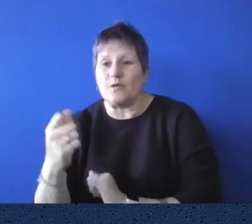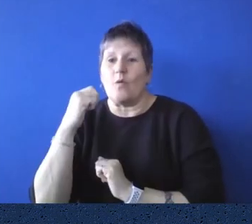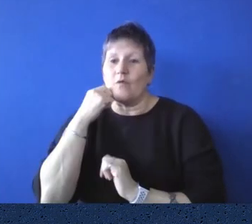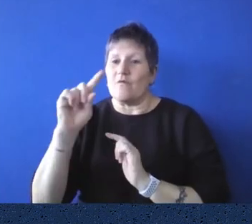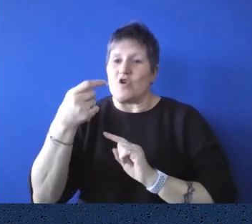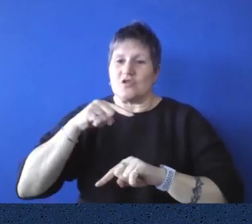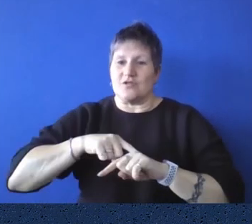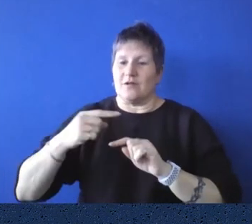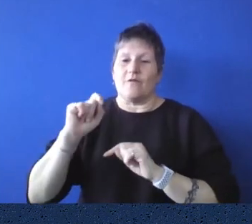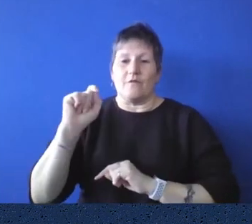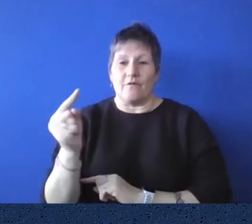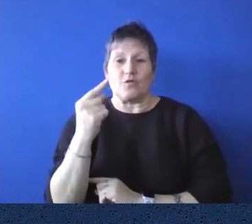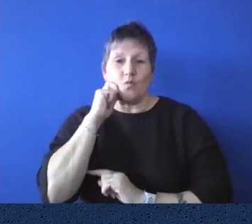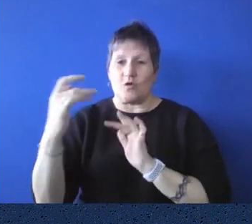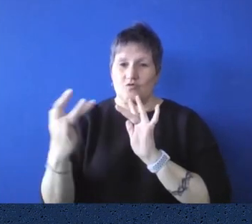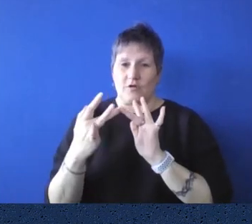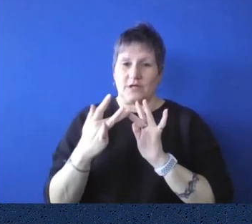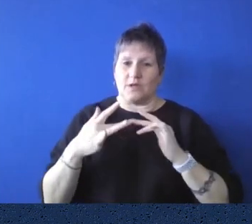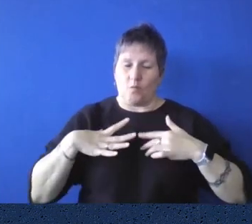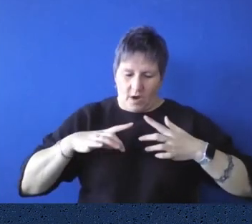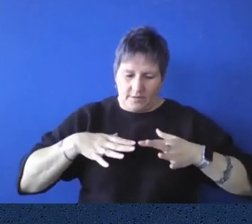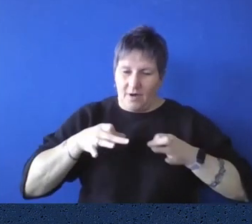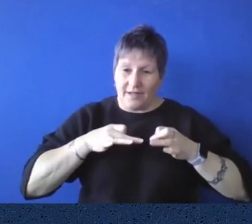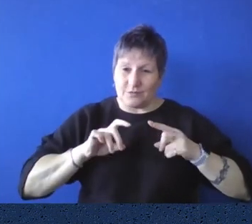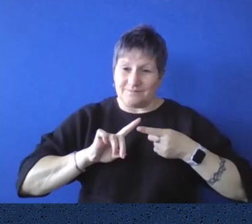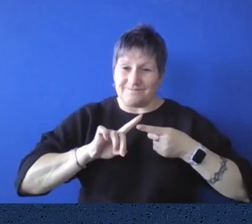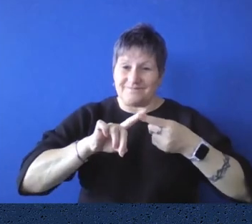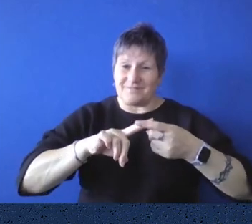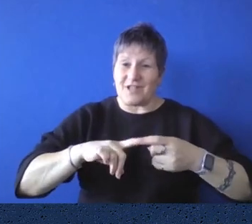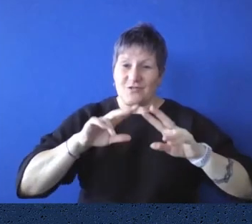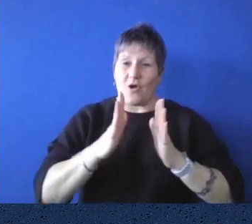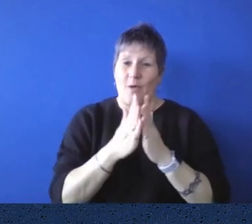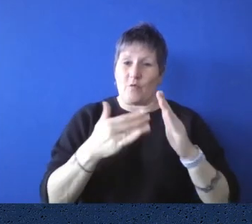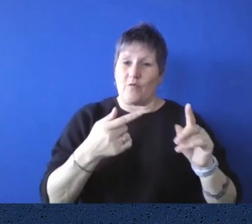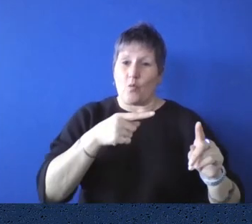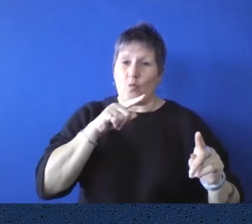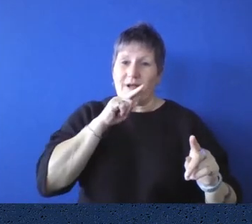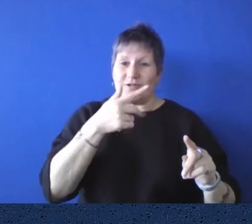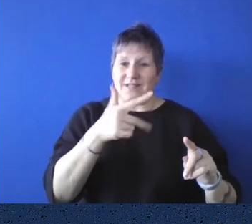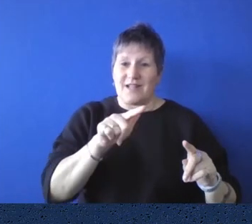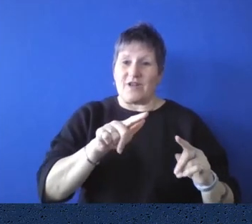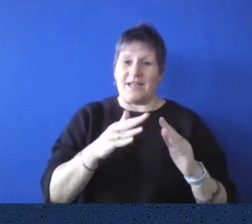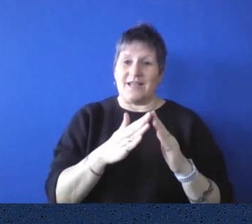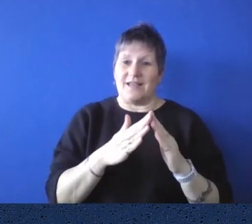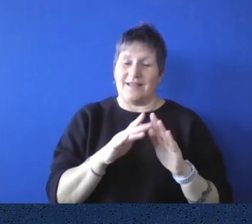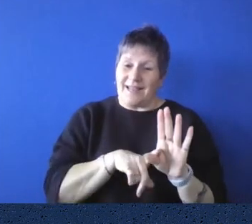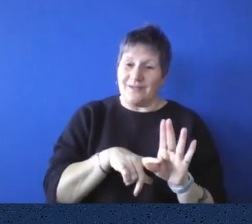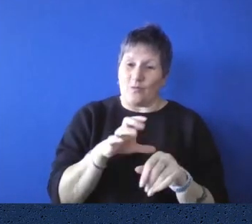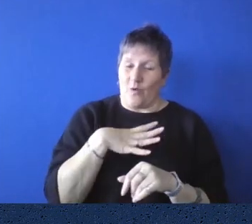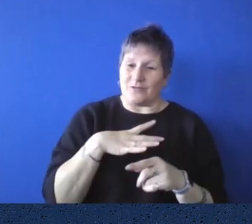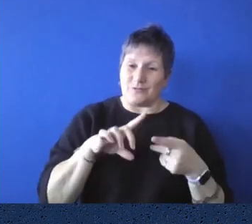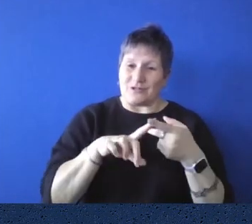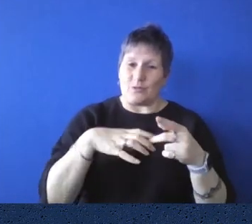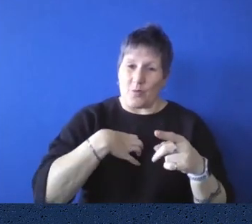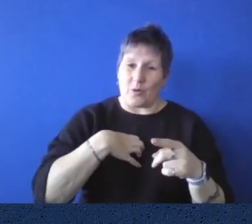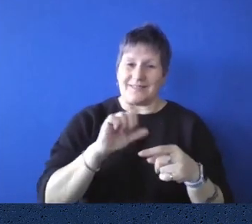I do plan to be here another 170 years, but, um, might be short-lived. Um, but certainly, um, we have got a lot of, um,